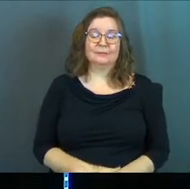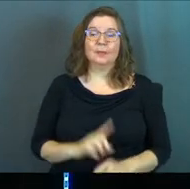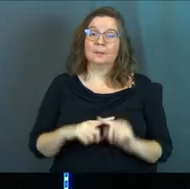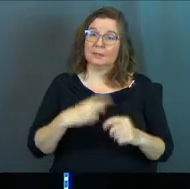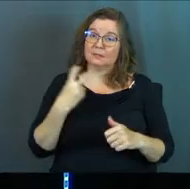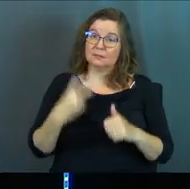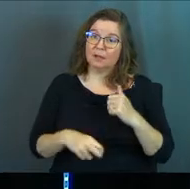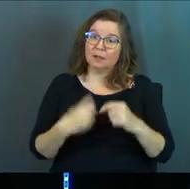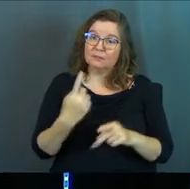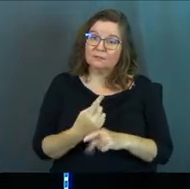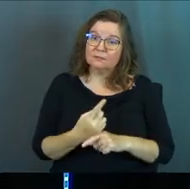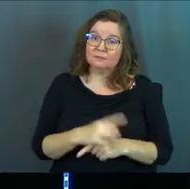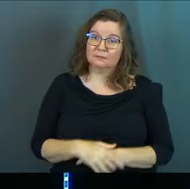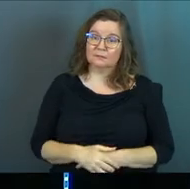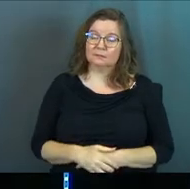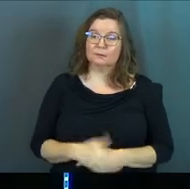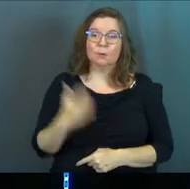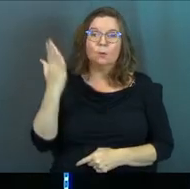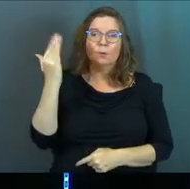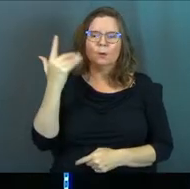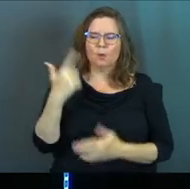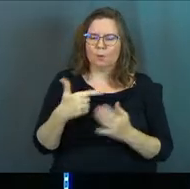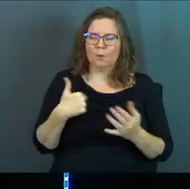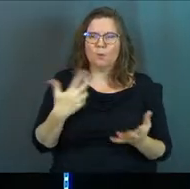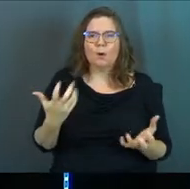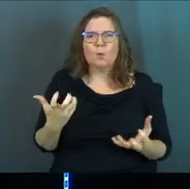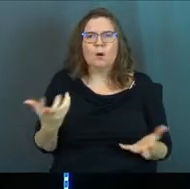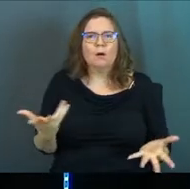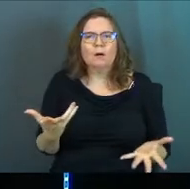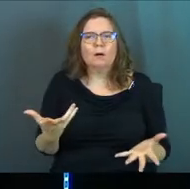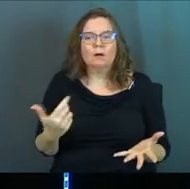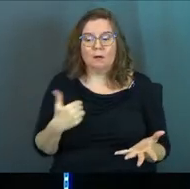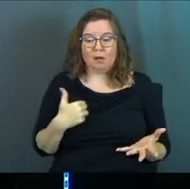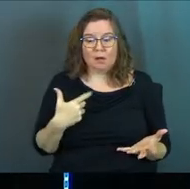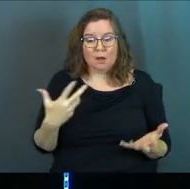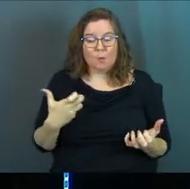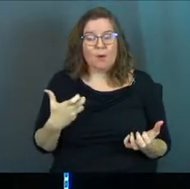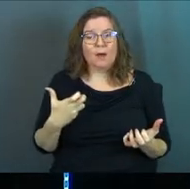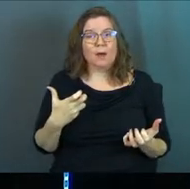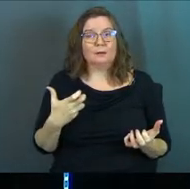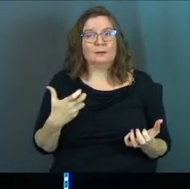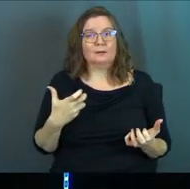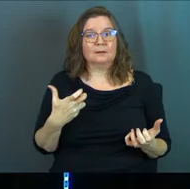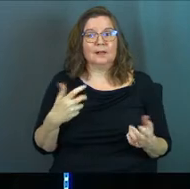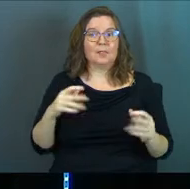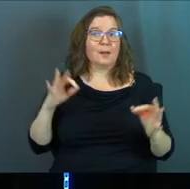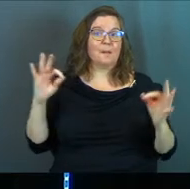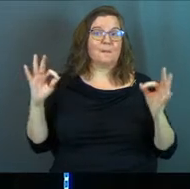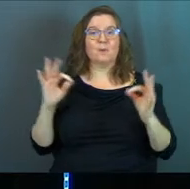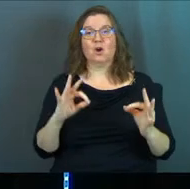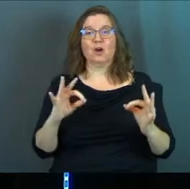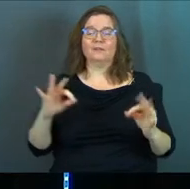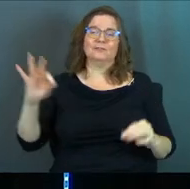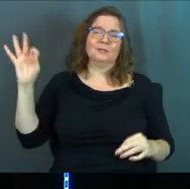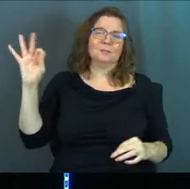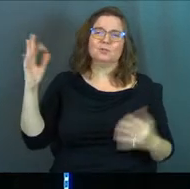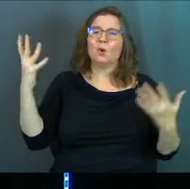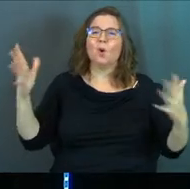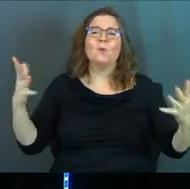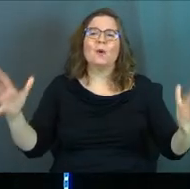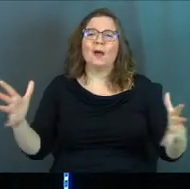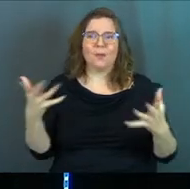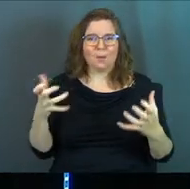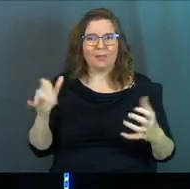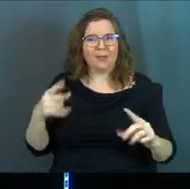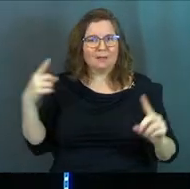But it's tough, isn't it? Because what do I want? I want to be the perfect preacher already.